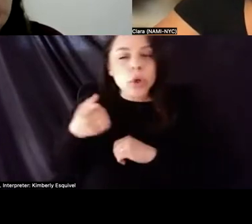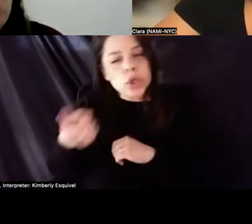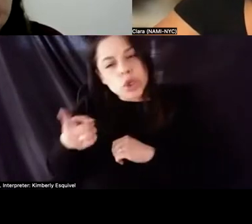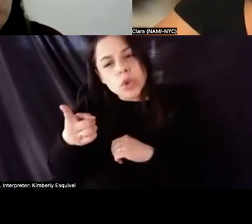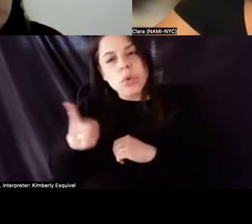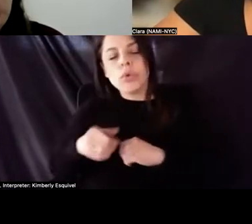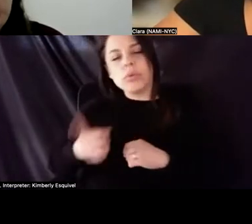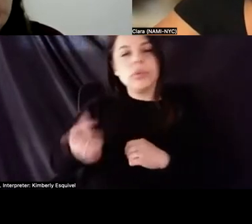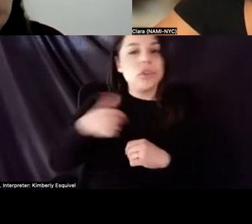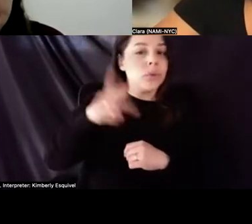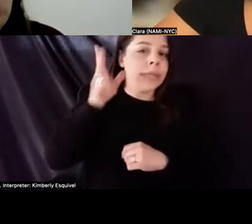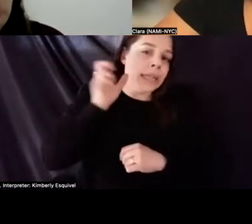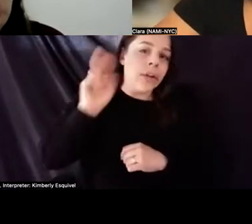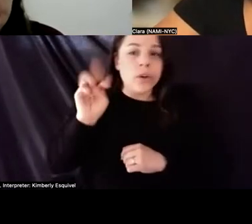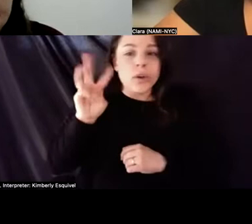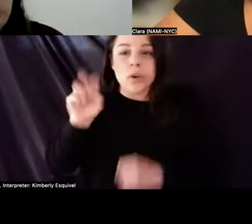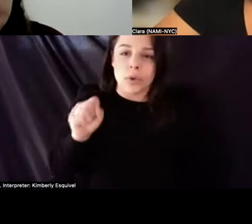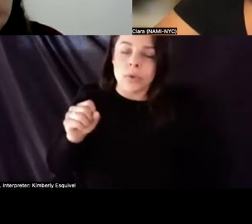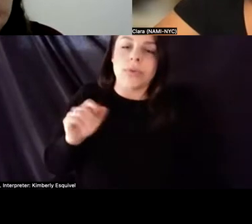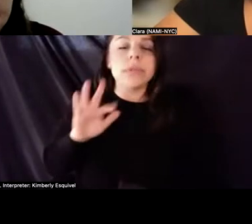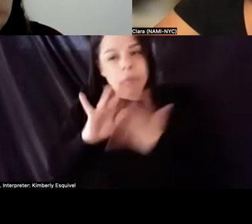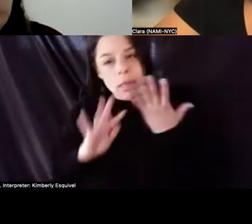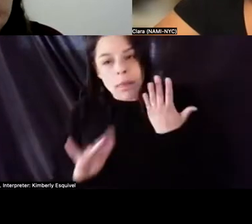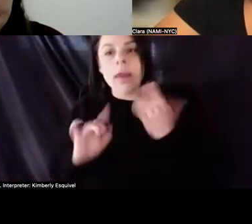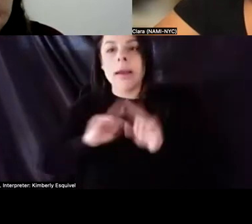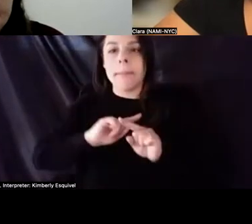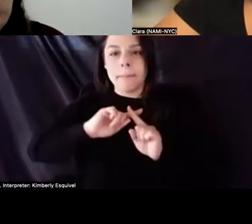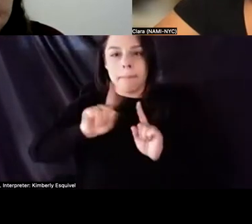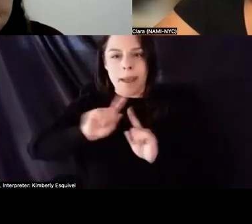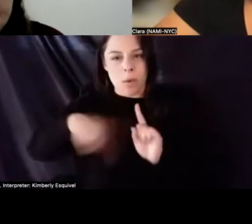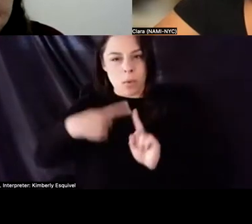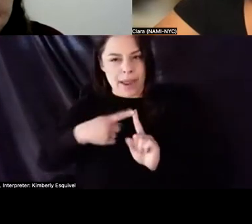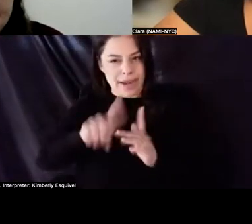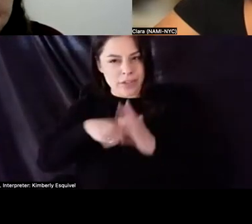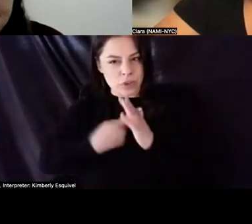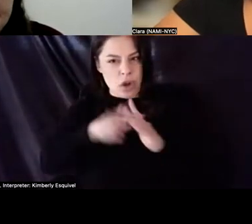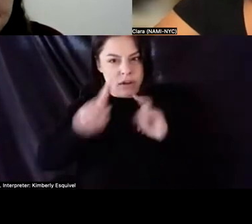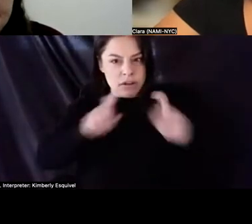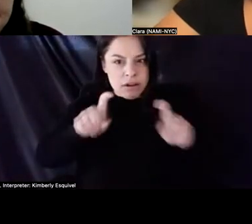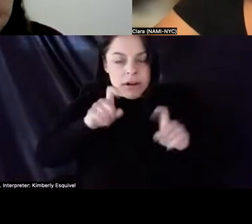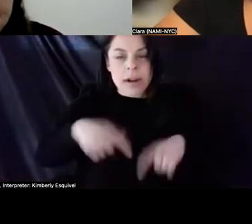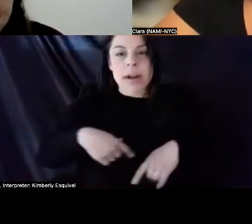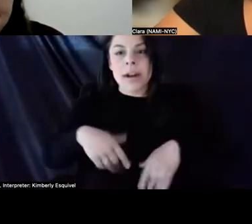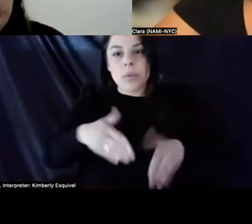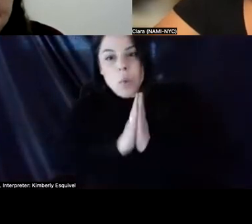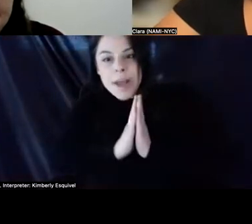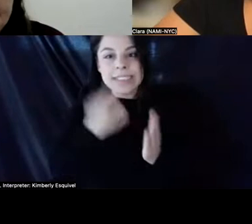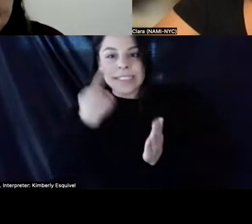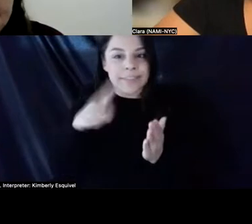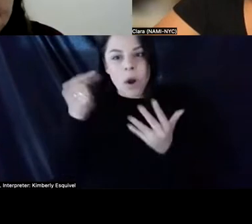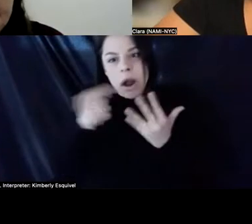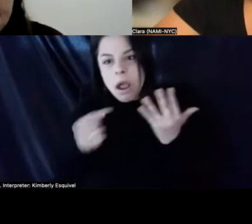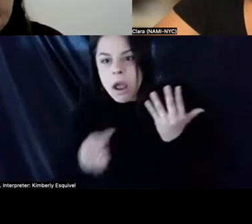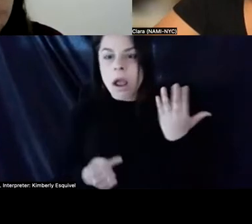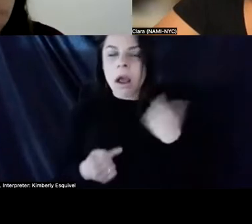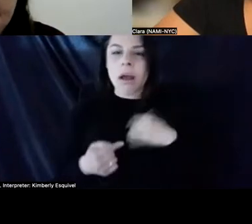know, did you hear the news? Blah, blah, blah. But once I started asking, I need this, I need that. Then, oh,